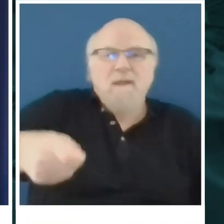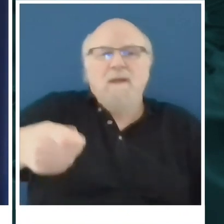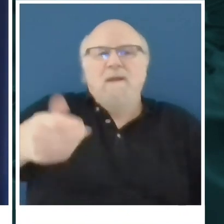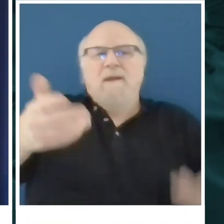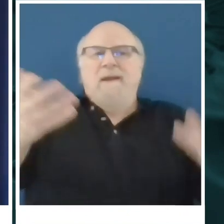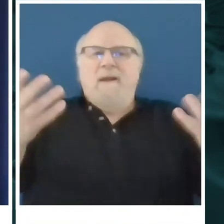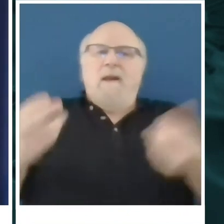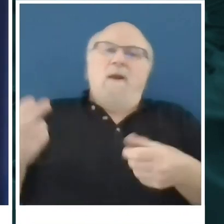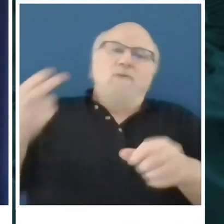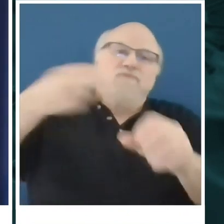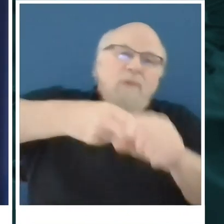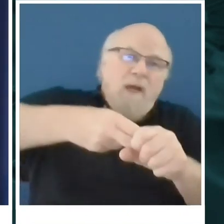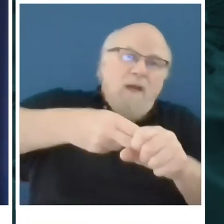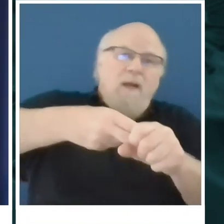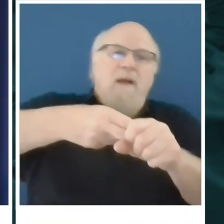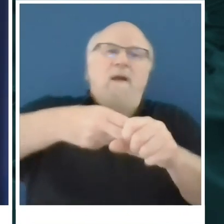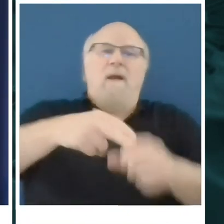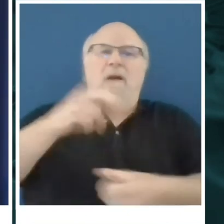rally,